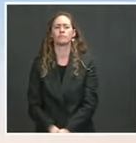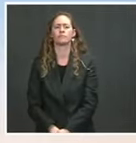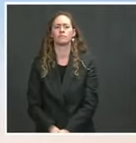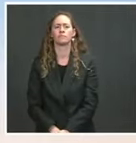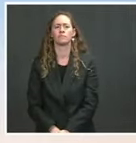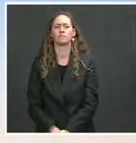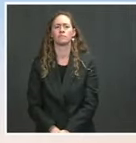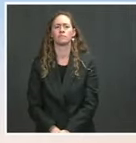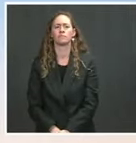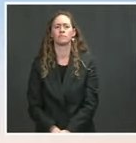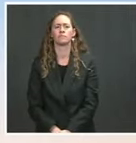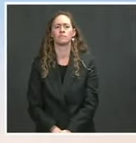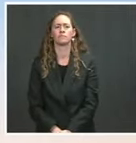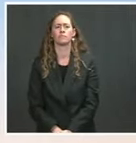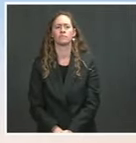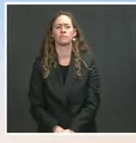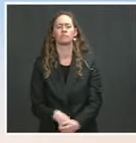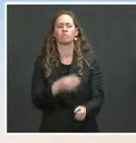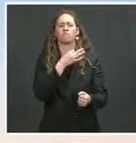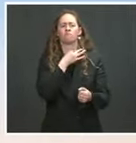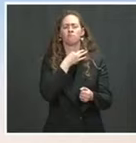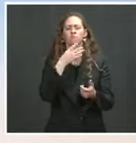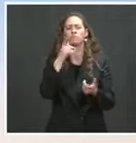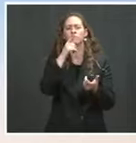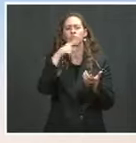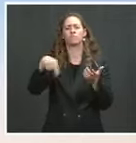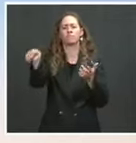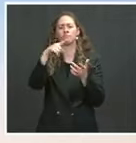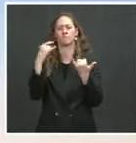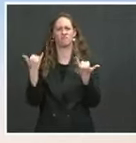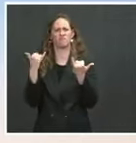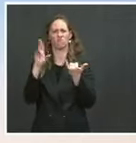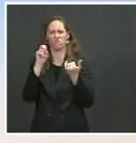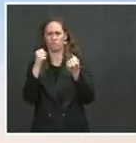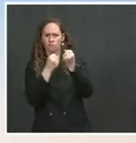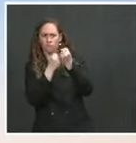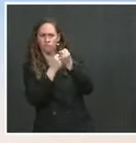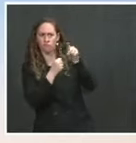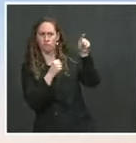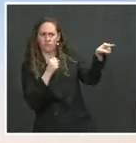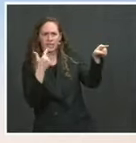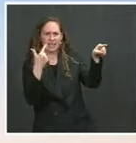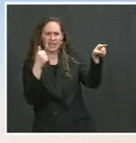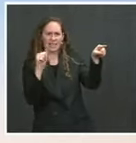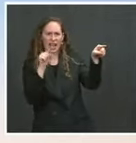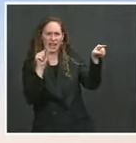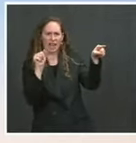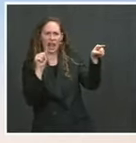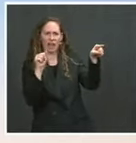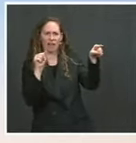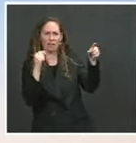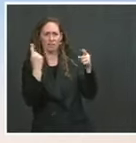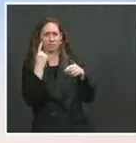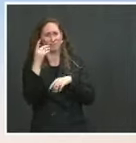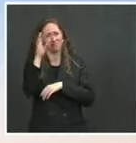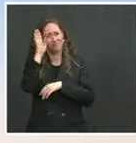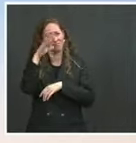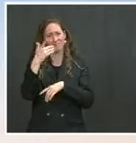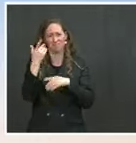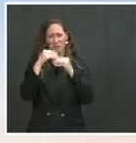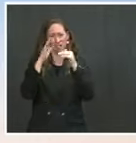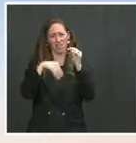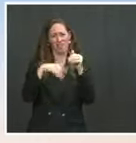First, 1,500 rockets from Gaza going toward Israel. The Iron Dome has taken down